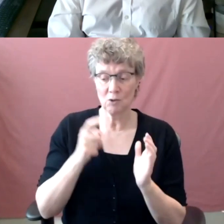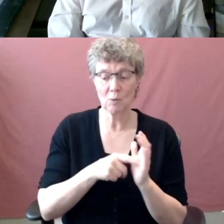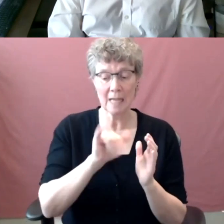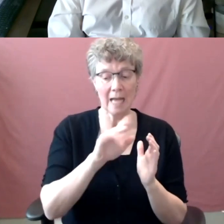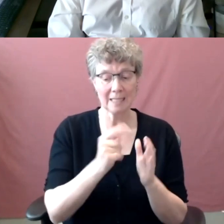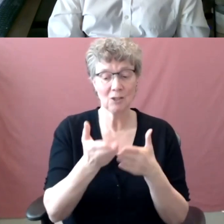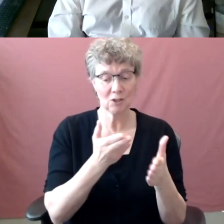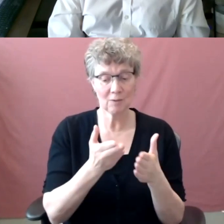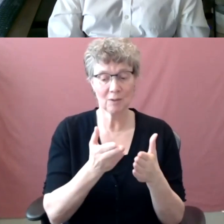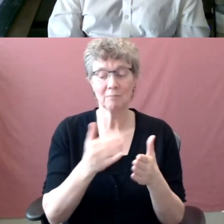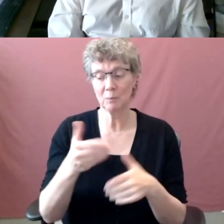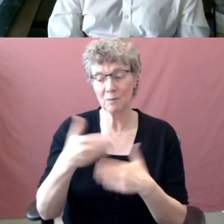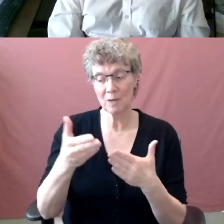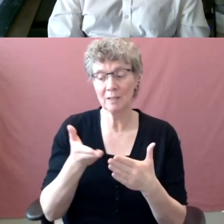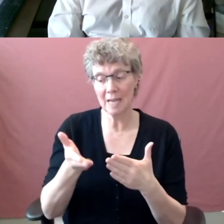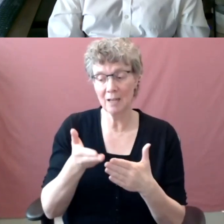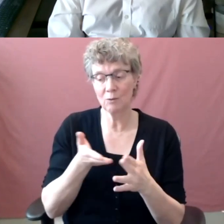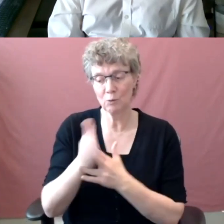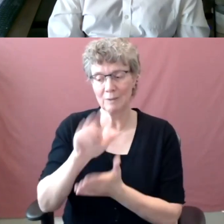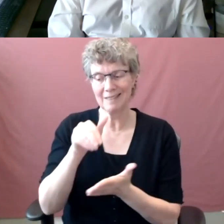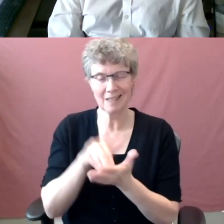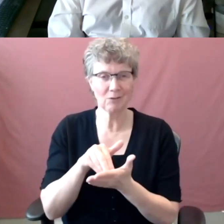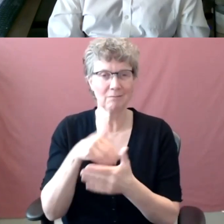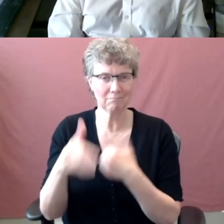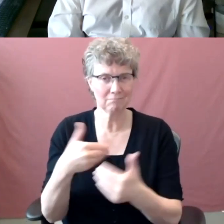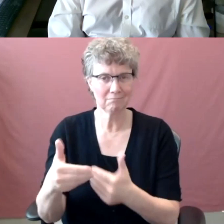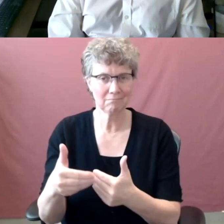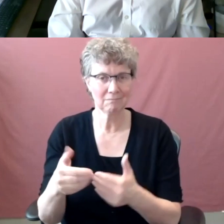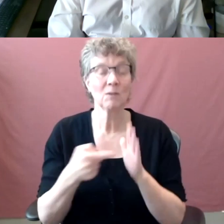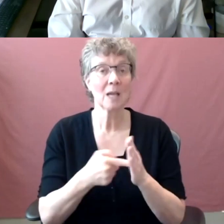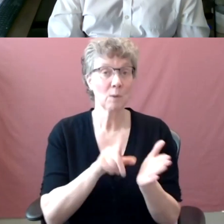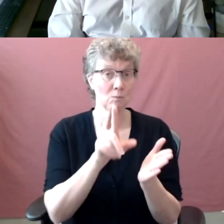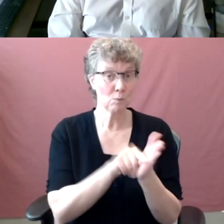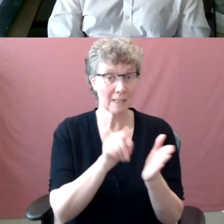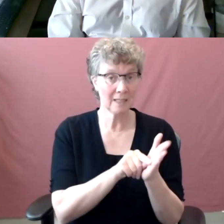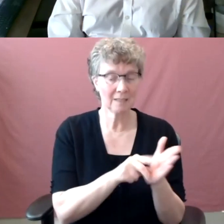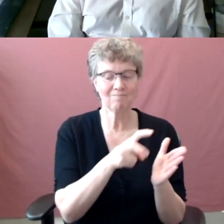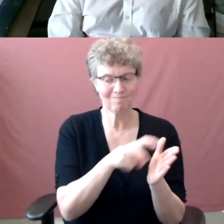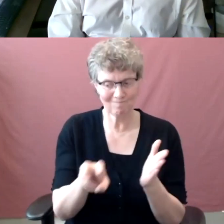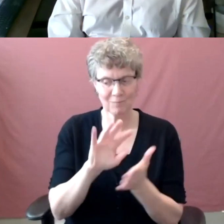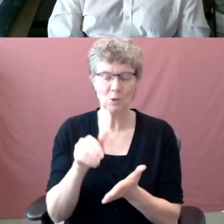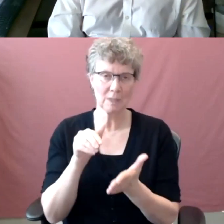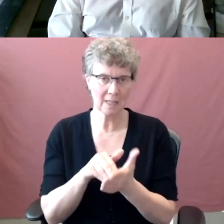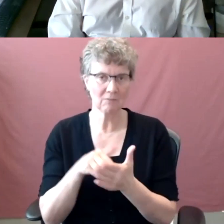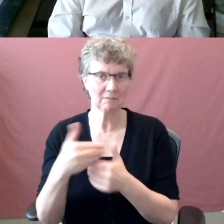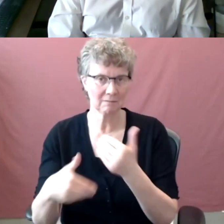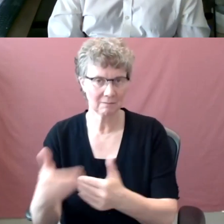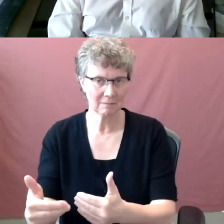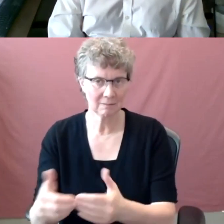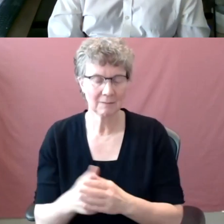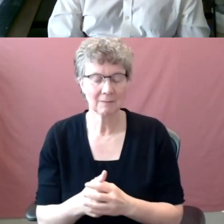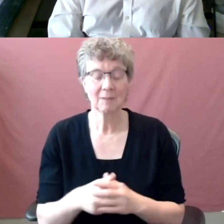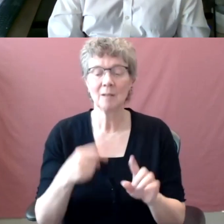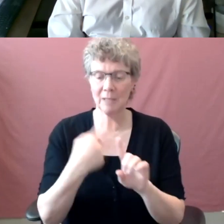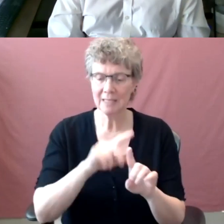you could, uh, one example would be printing. That's something that has transitioned. Uh, there've been other transitions in services over these last few